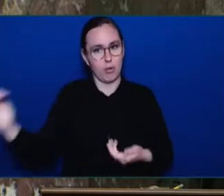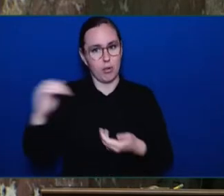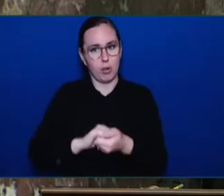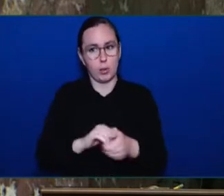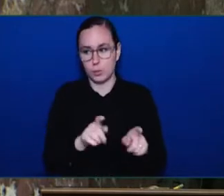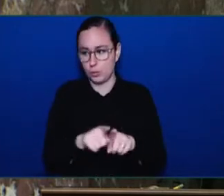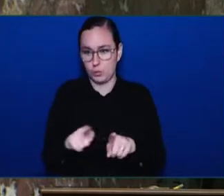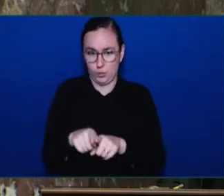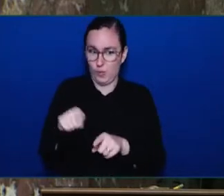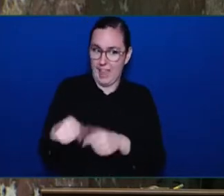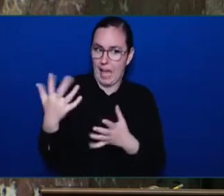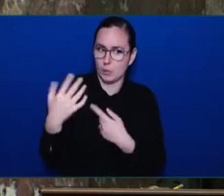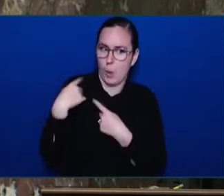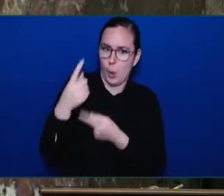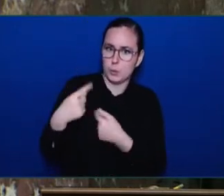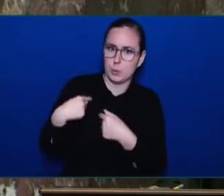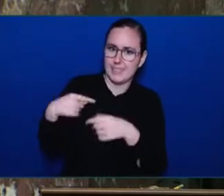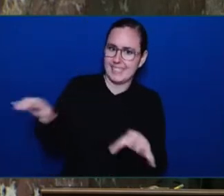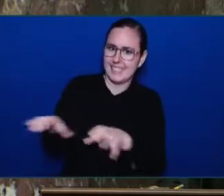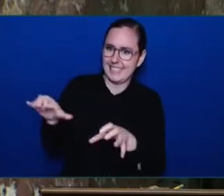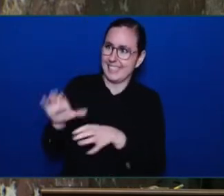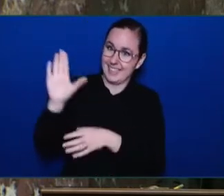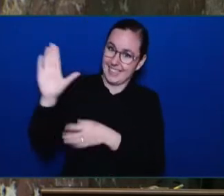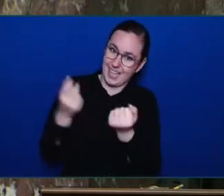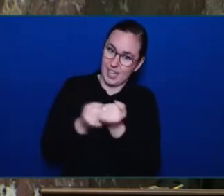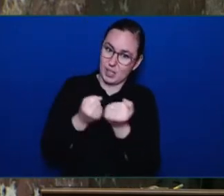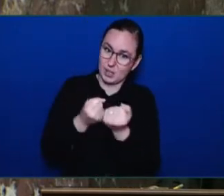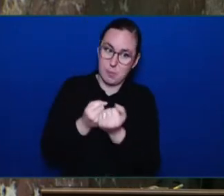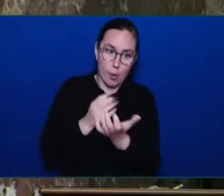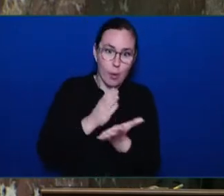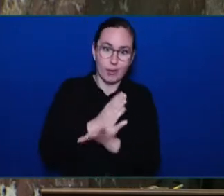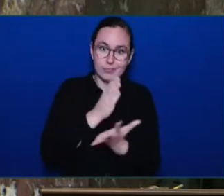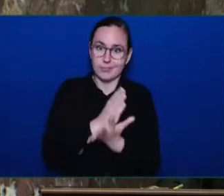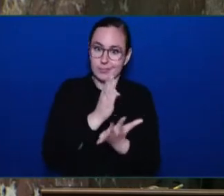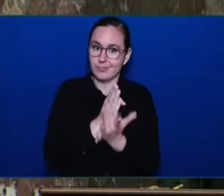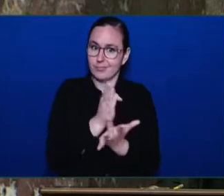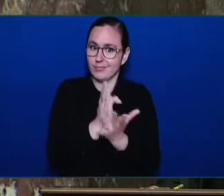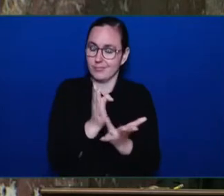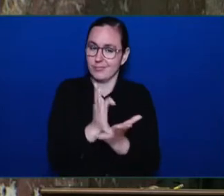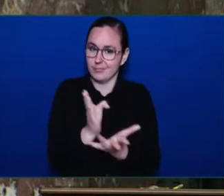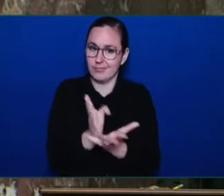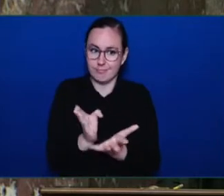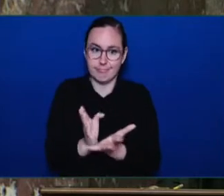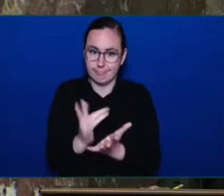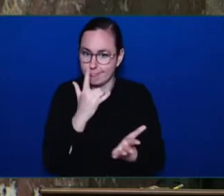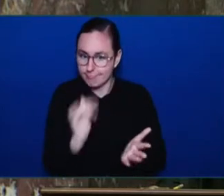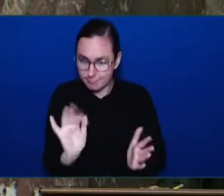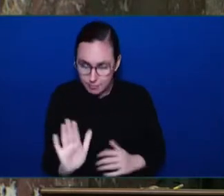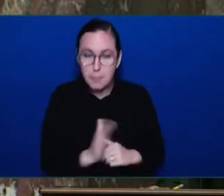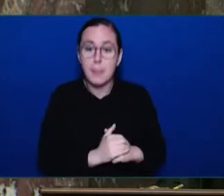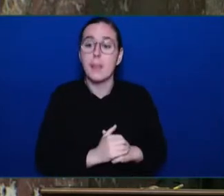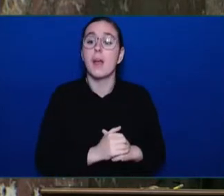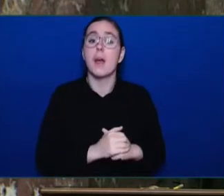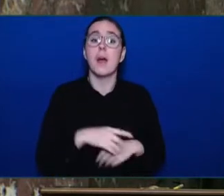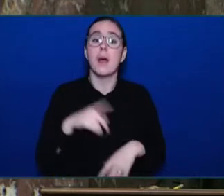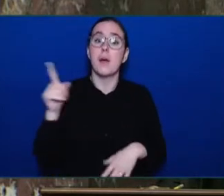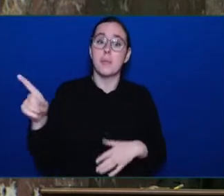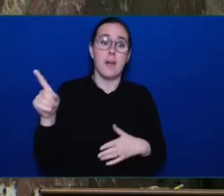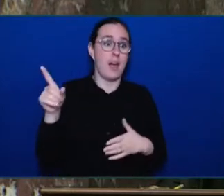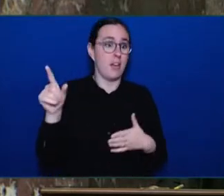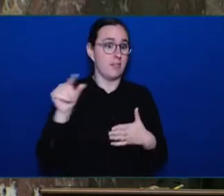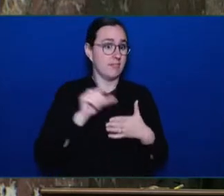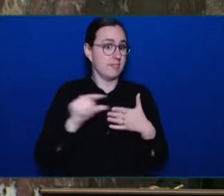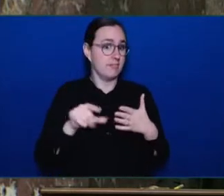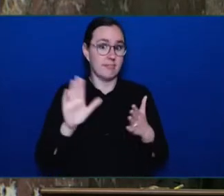But, Mr. Speaker, Crown Council, no matter how many they are, no matter how competent they are, are subject to the laws of the land. And we can